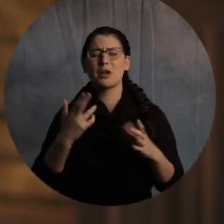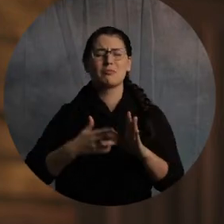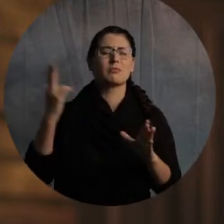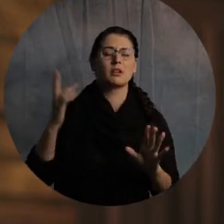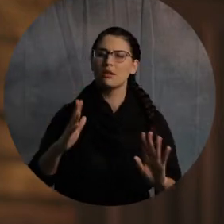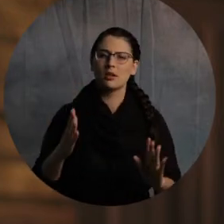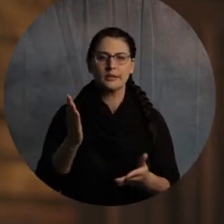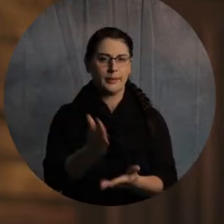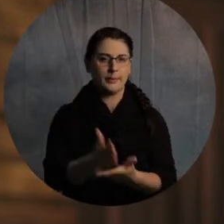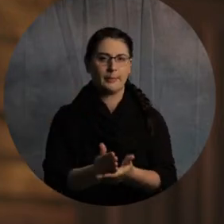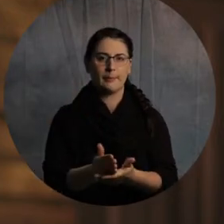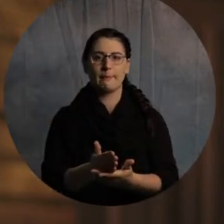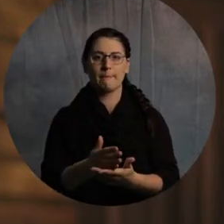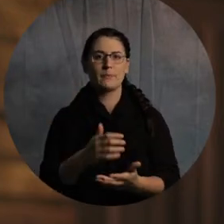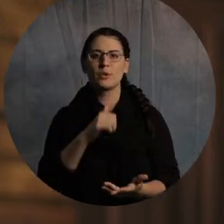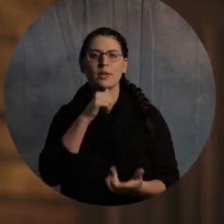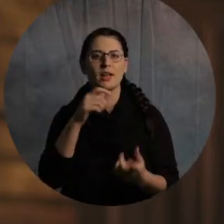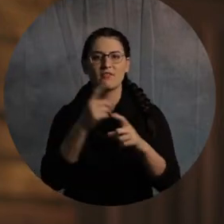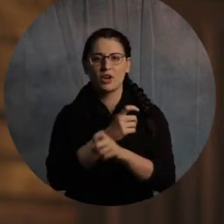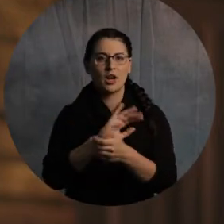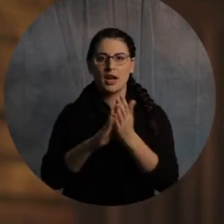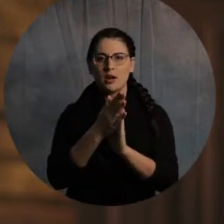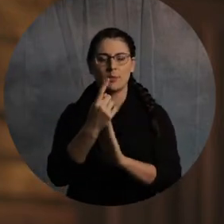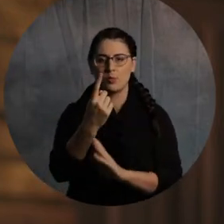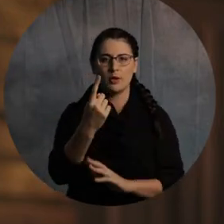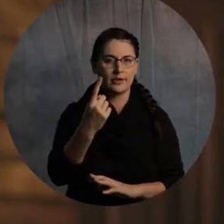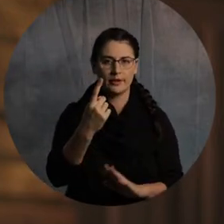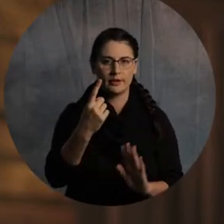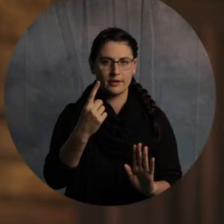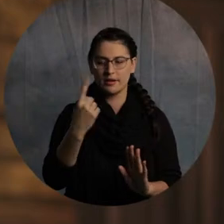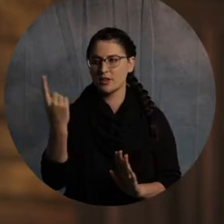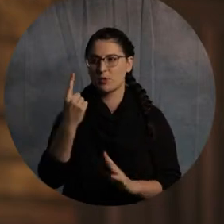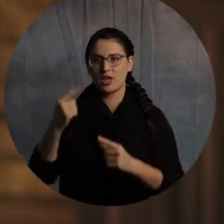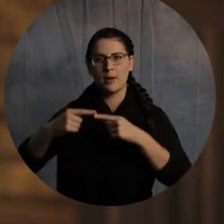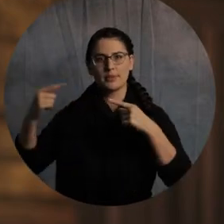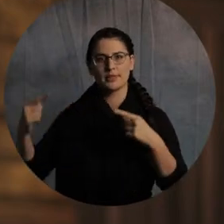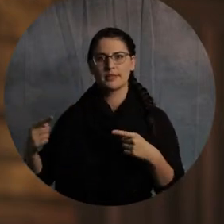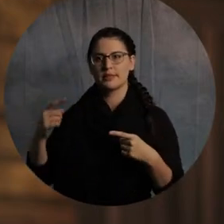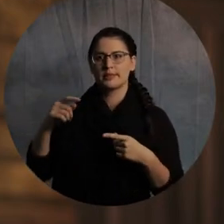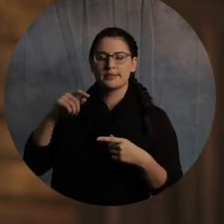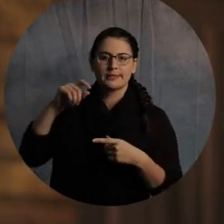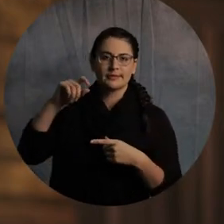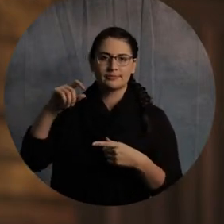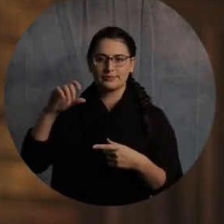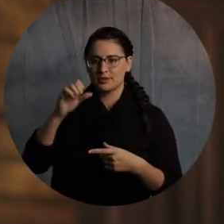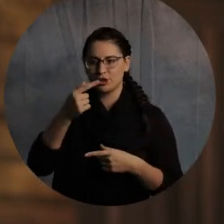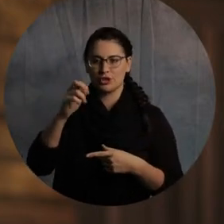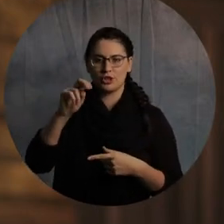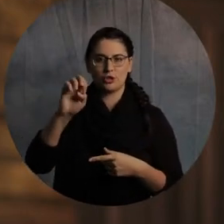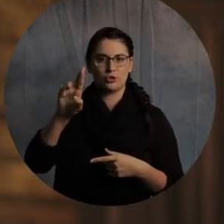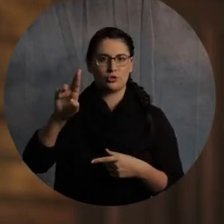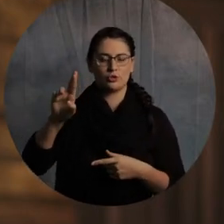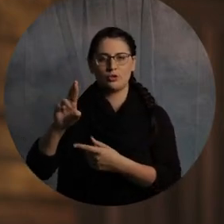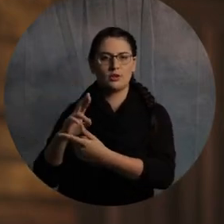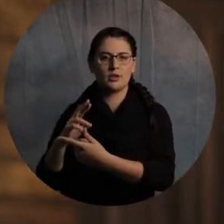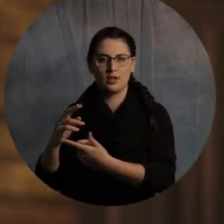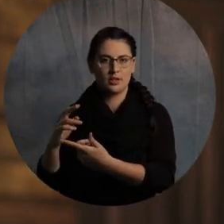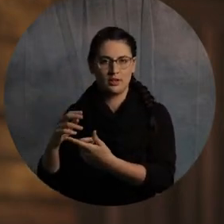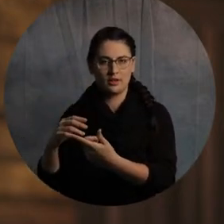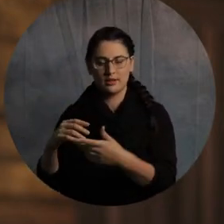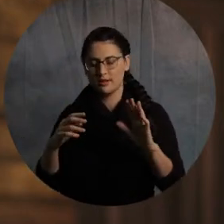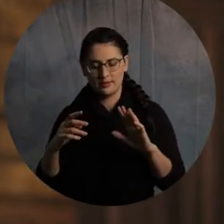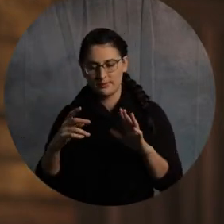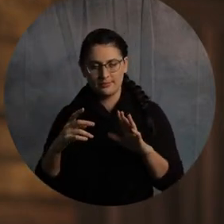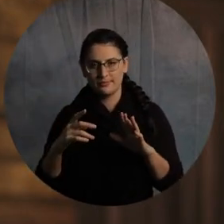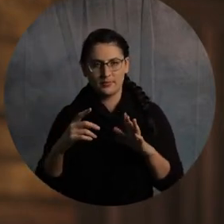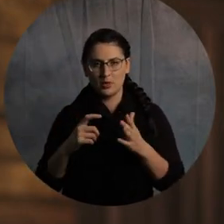no way that you have figured out how to be one with someone of the opposite sex in a year and a half. Karen and have been married. What year is